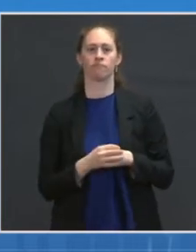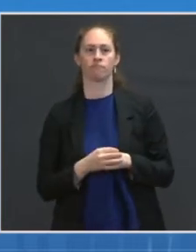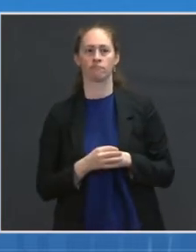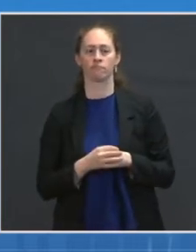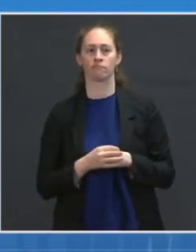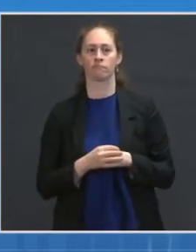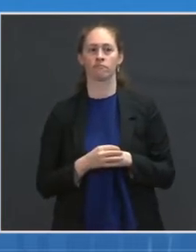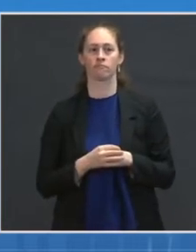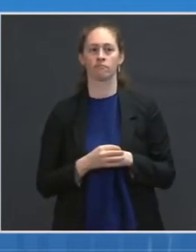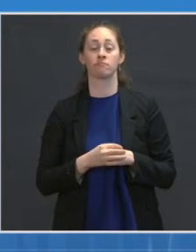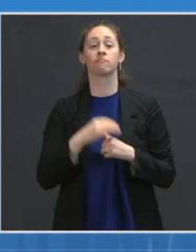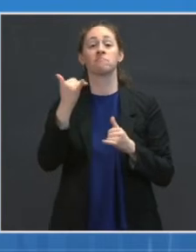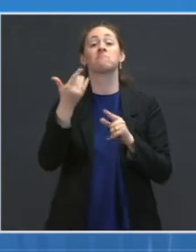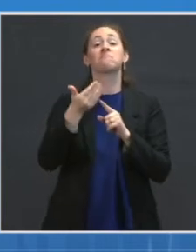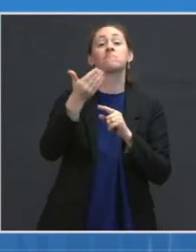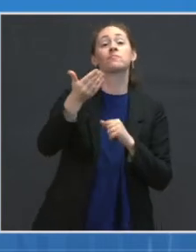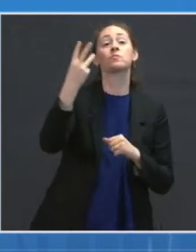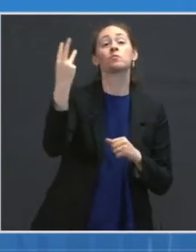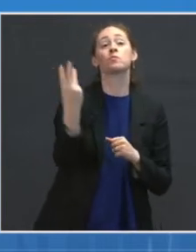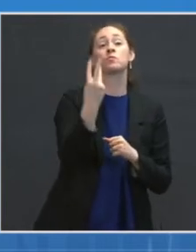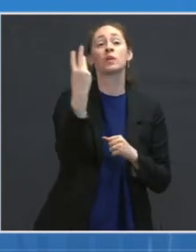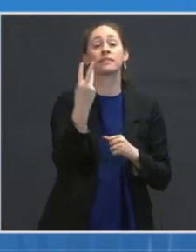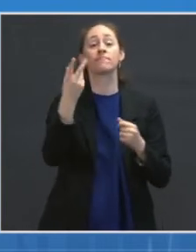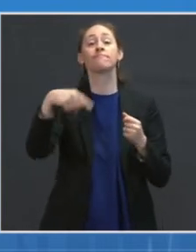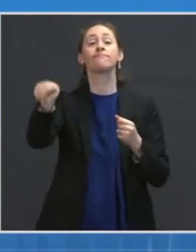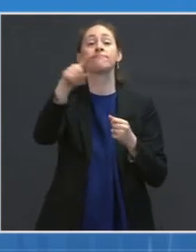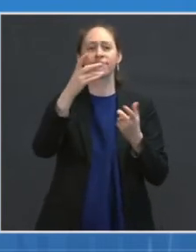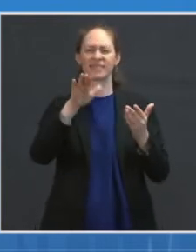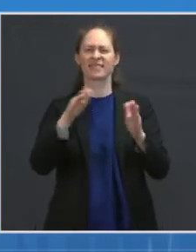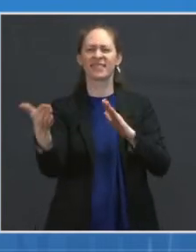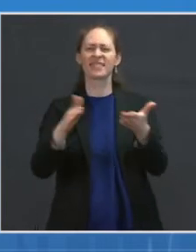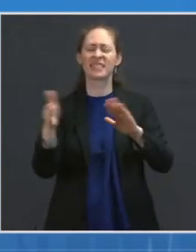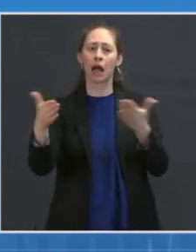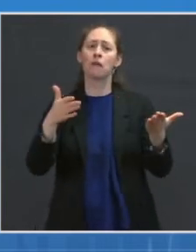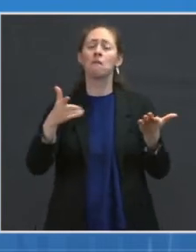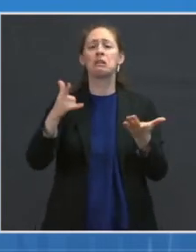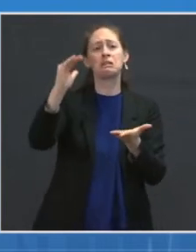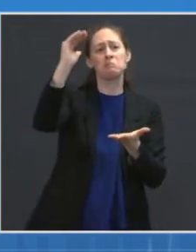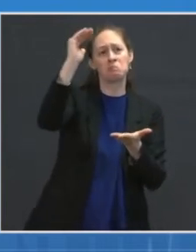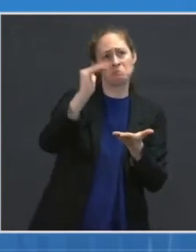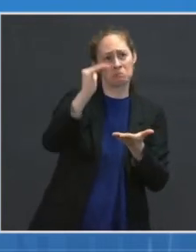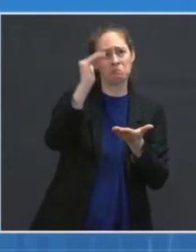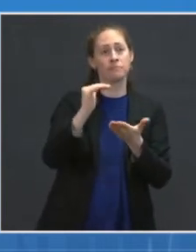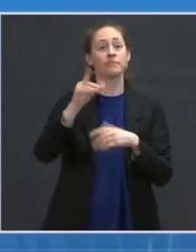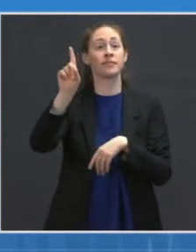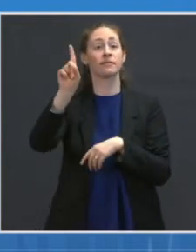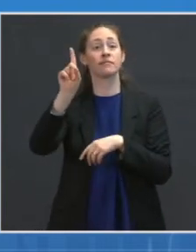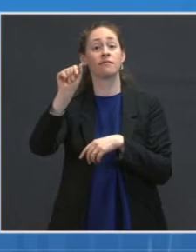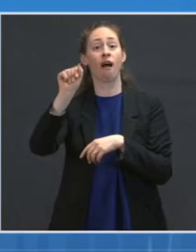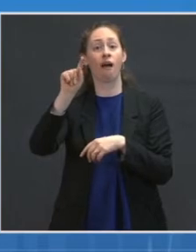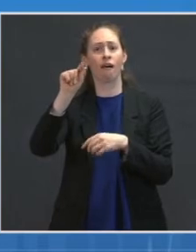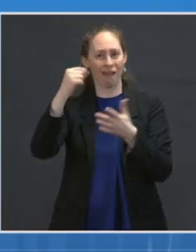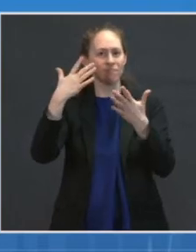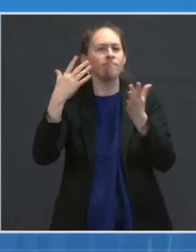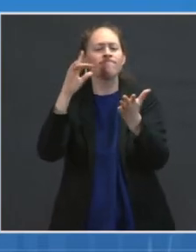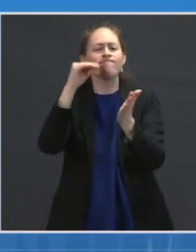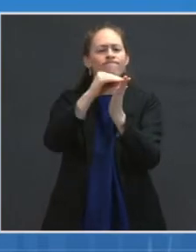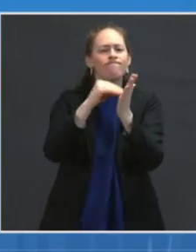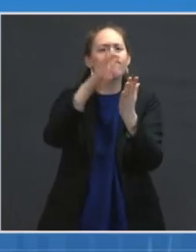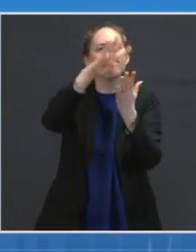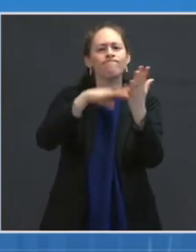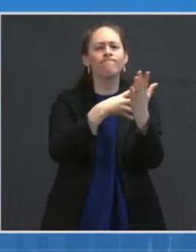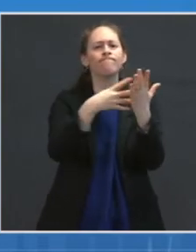number of deaths continues to fluctuate. The latest data indicate that deaths have declined modestly in the past week to an average of